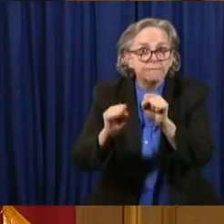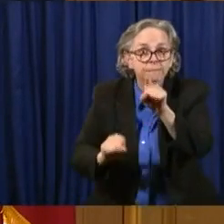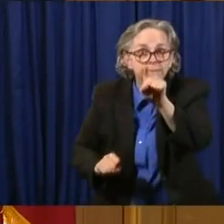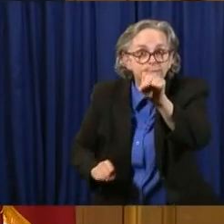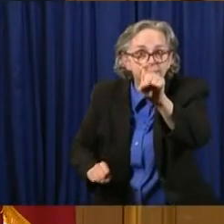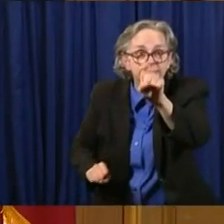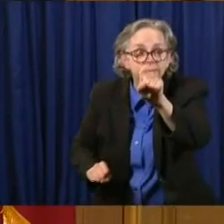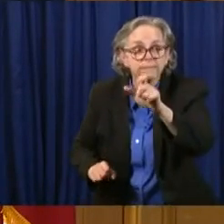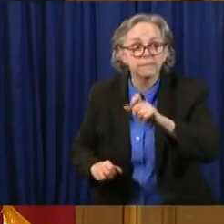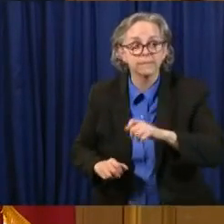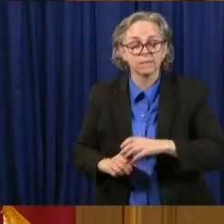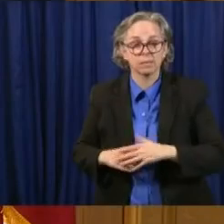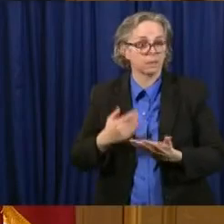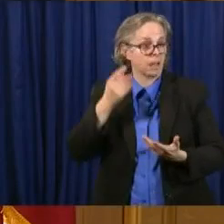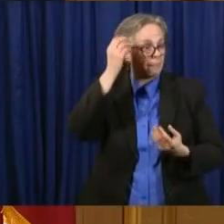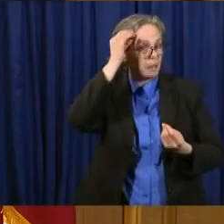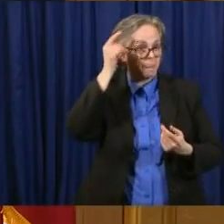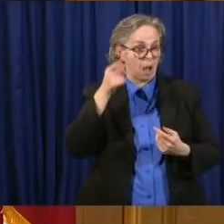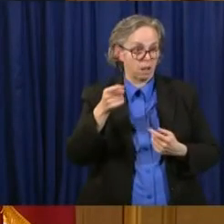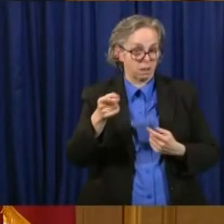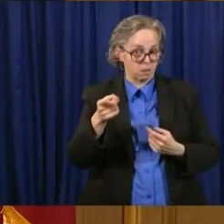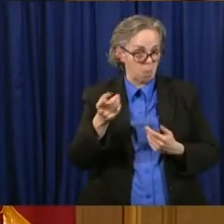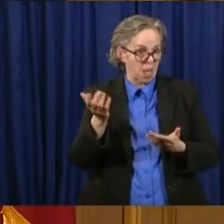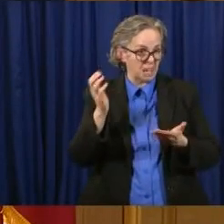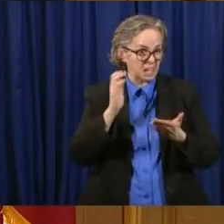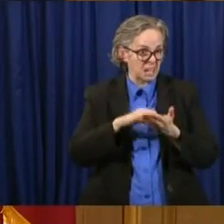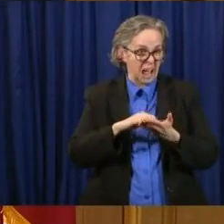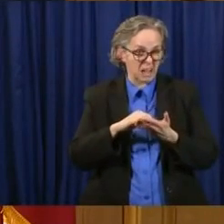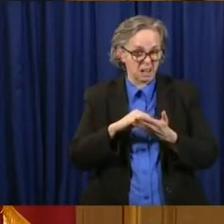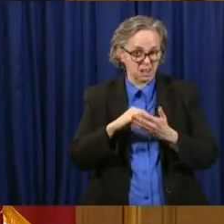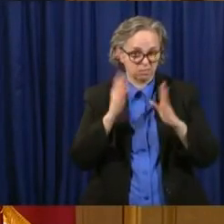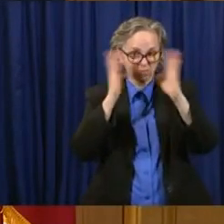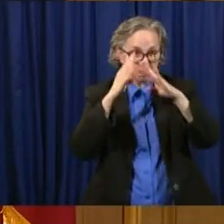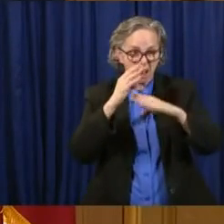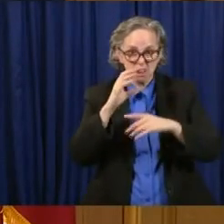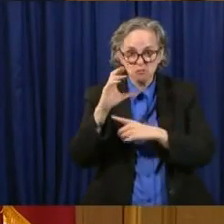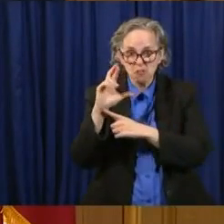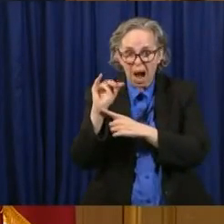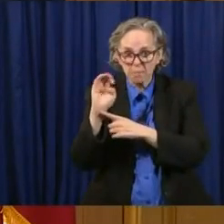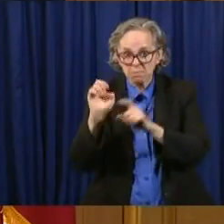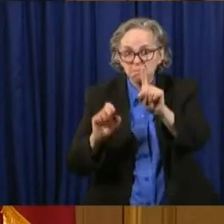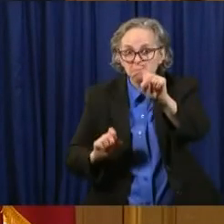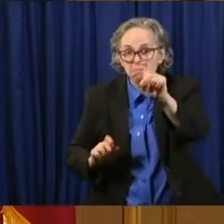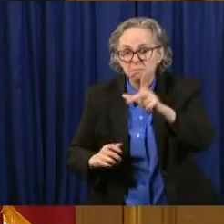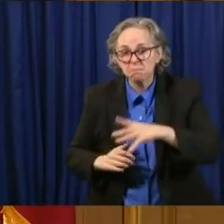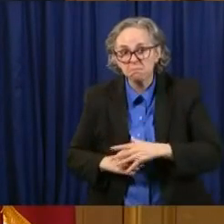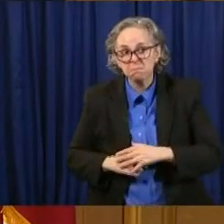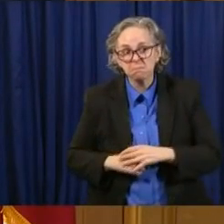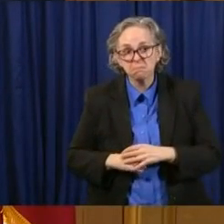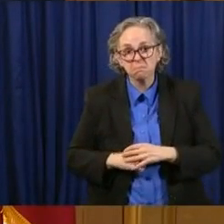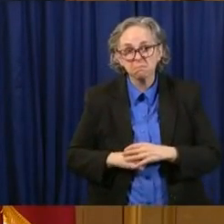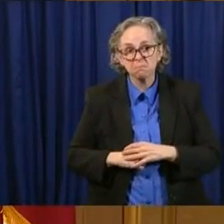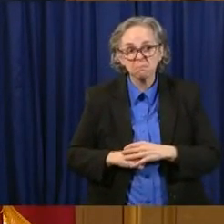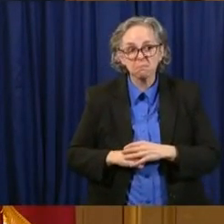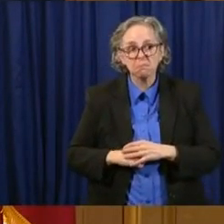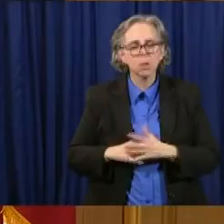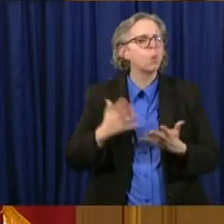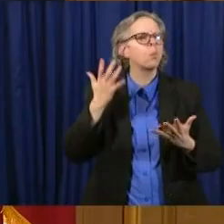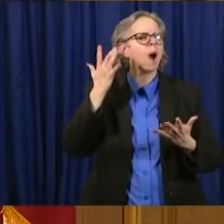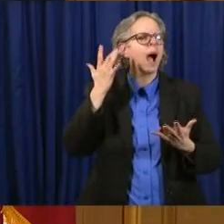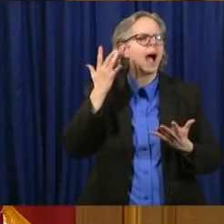crime or what that person is initially in there for.